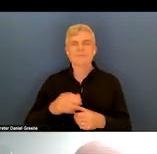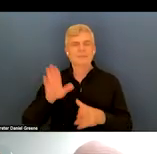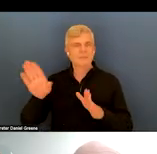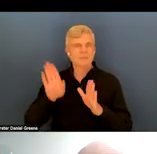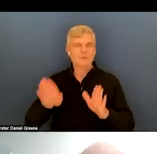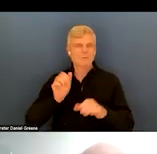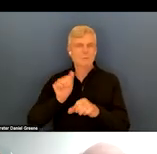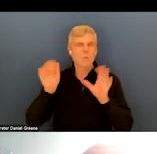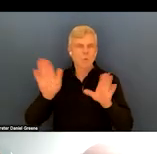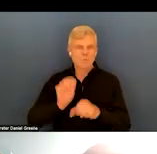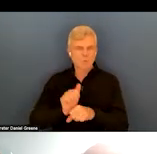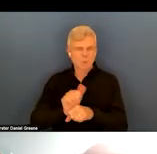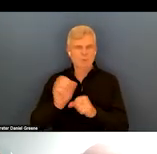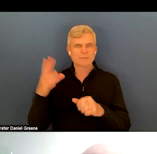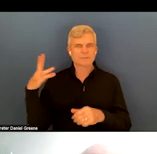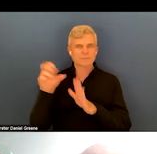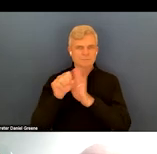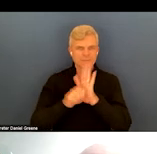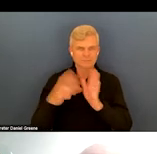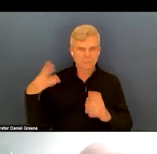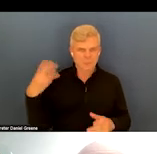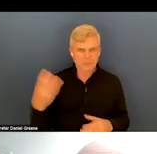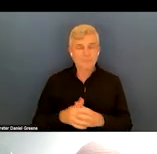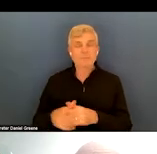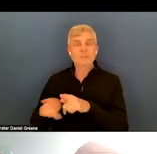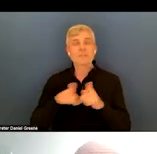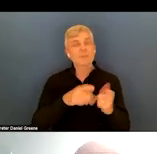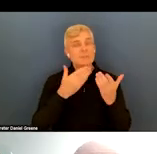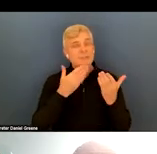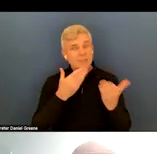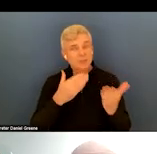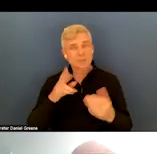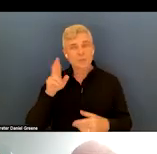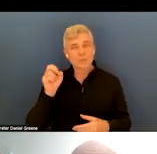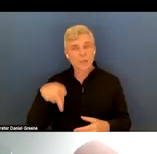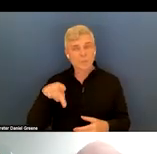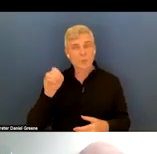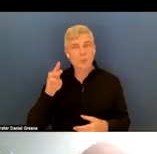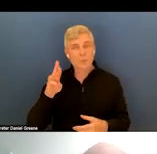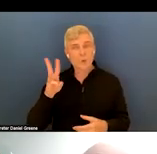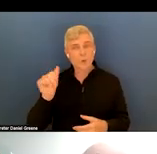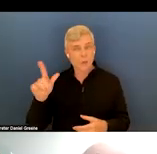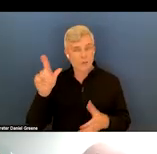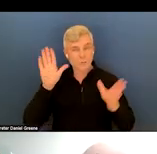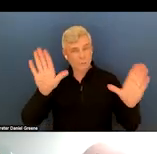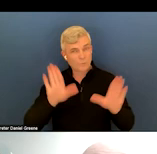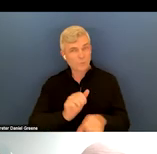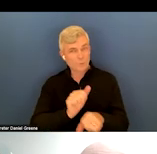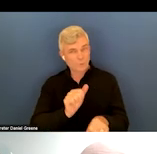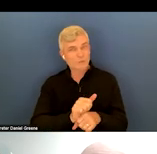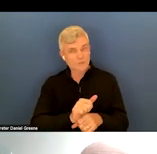much for all the work that you have done in the state of Washington. Very interested in learning more about